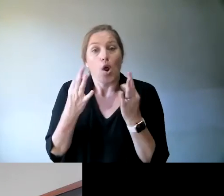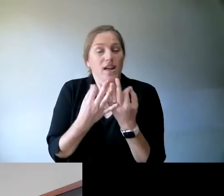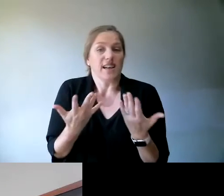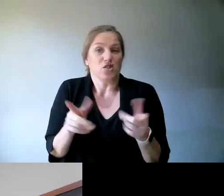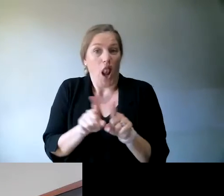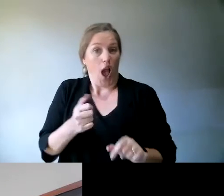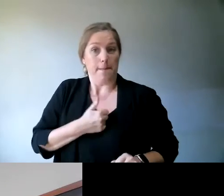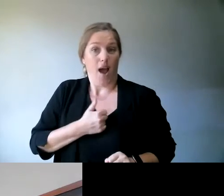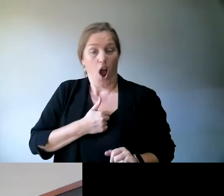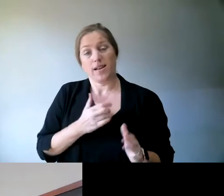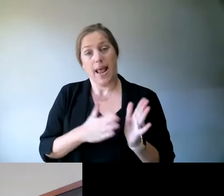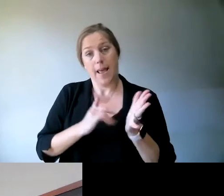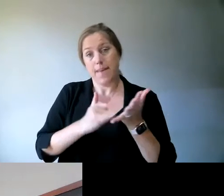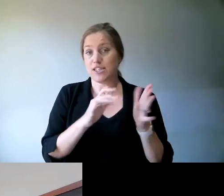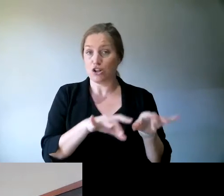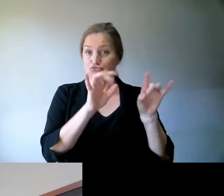ATFA Alliance.